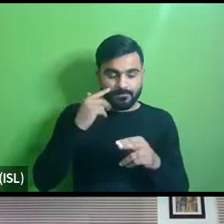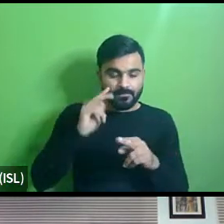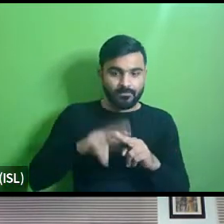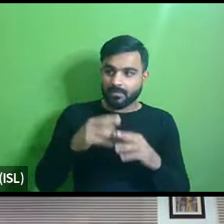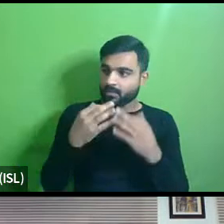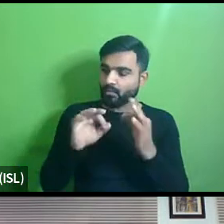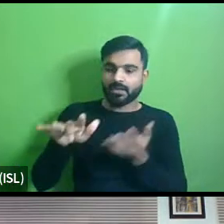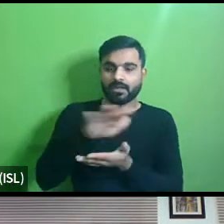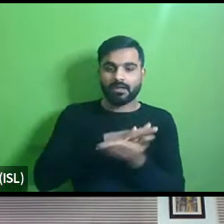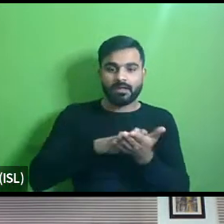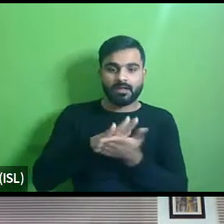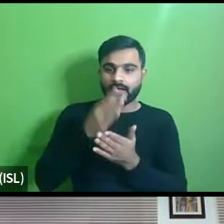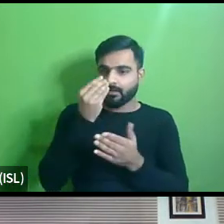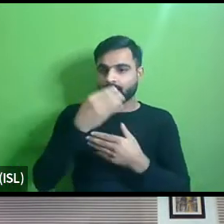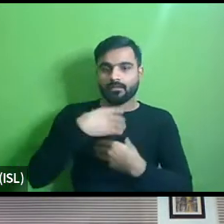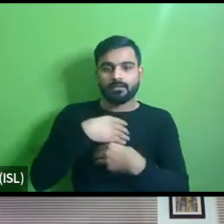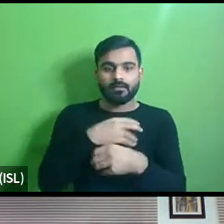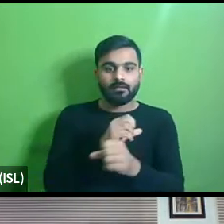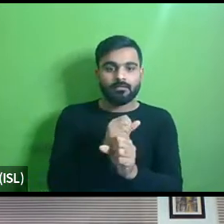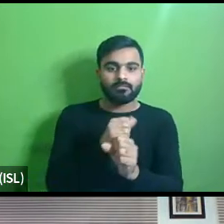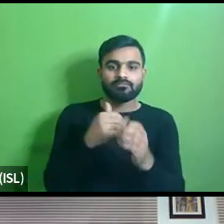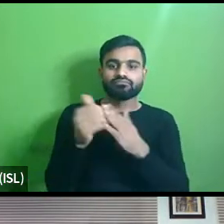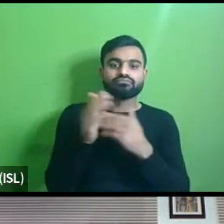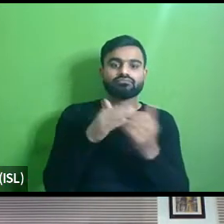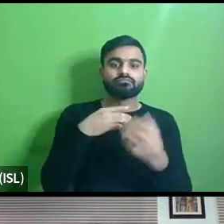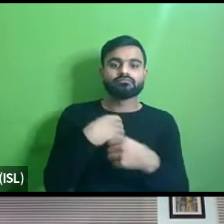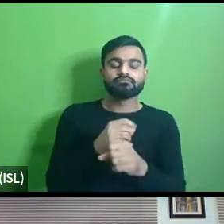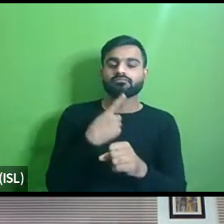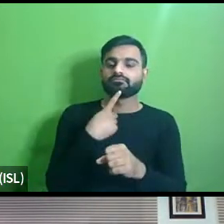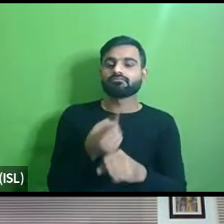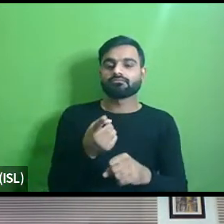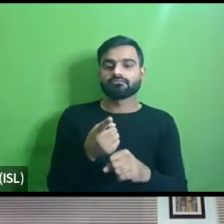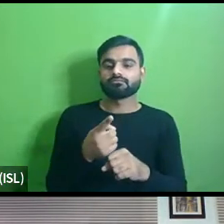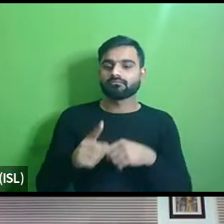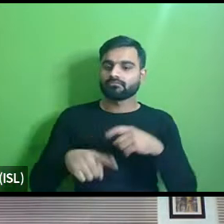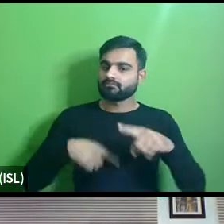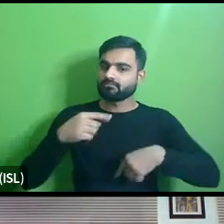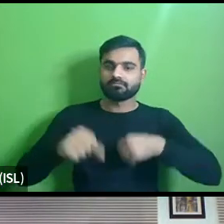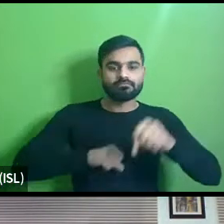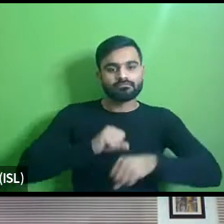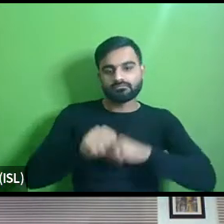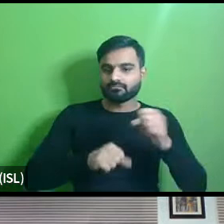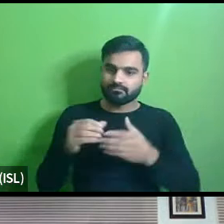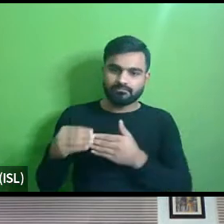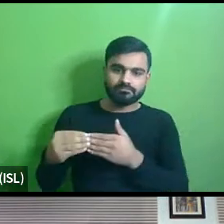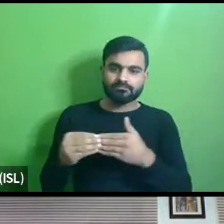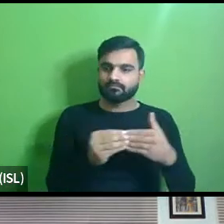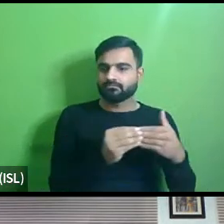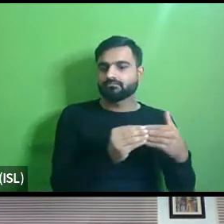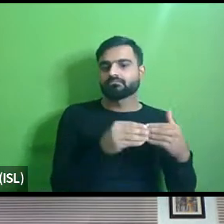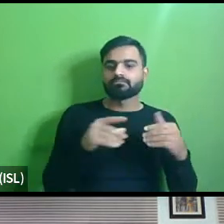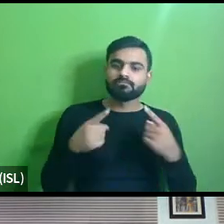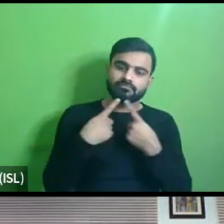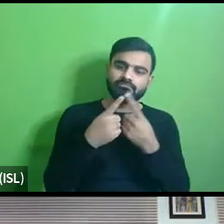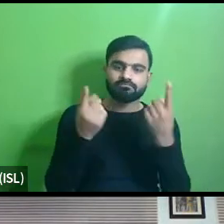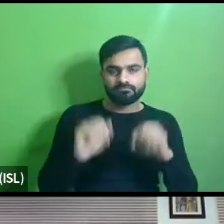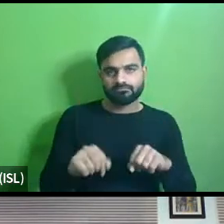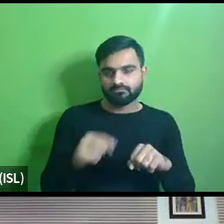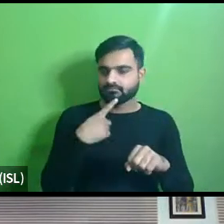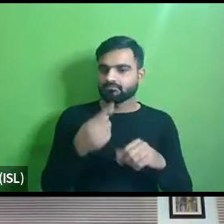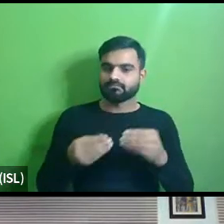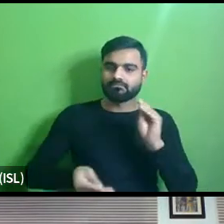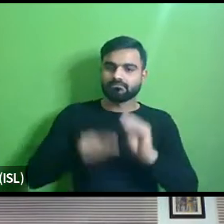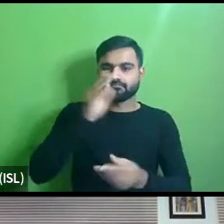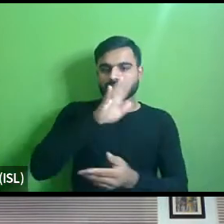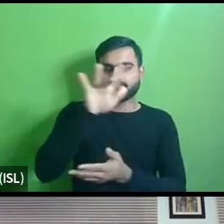purpose of creating a whole infrastructure for let's say the cyclists to move through because their logic is that if we give them more